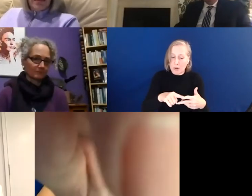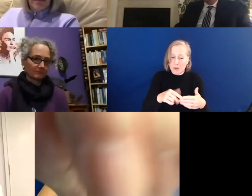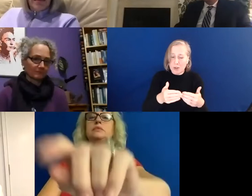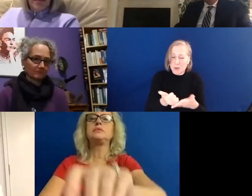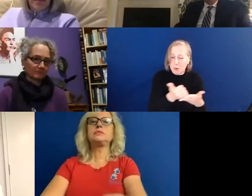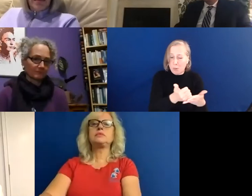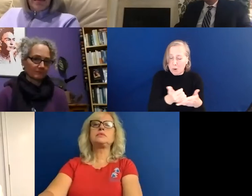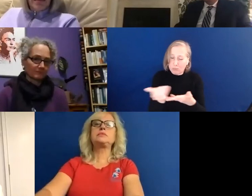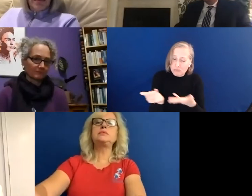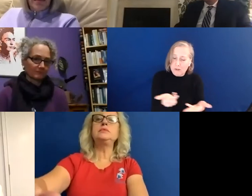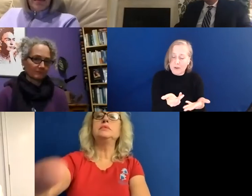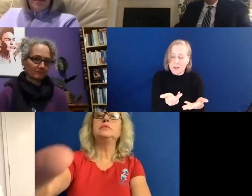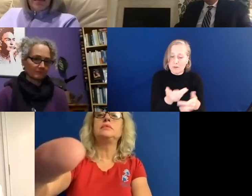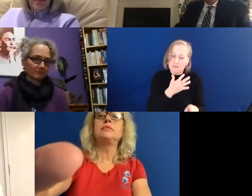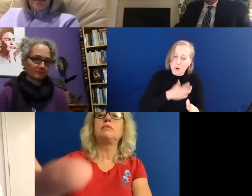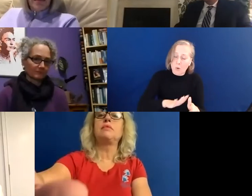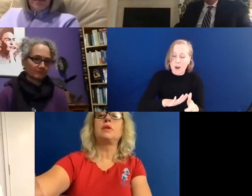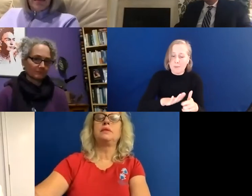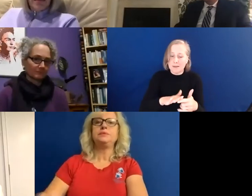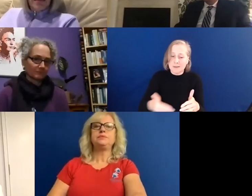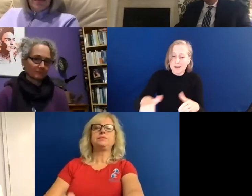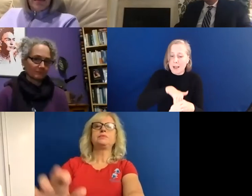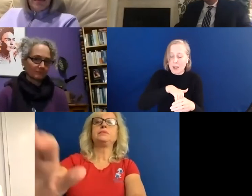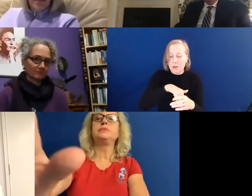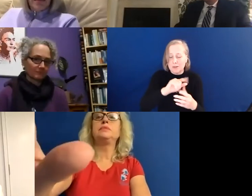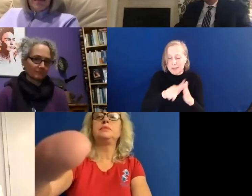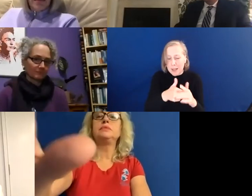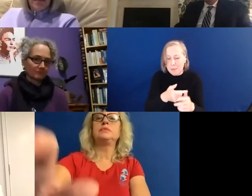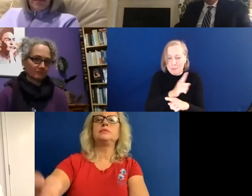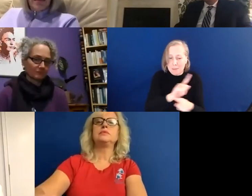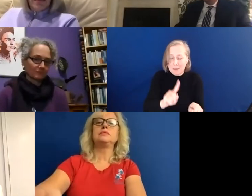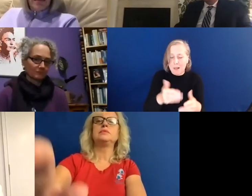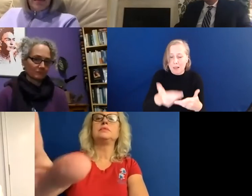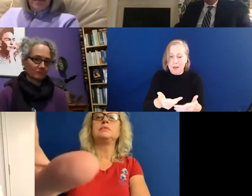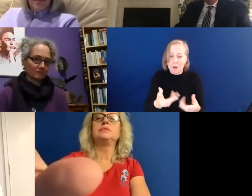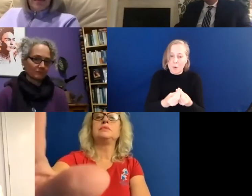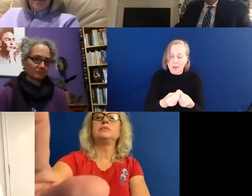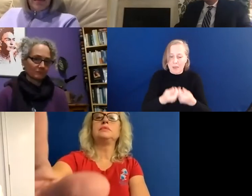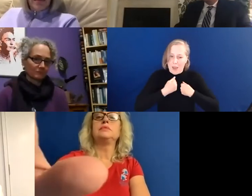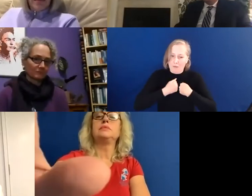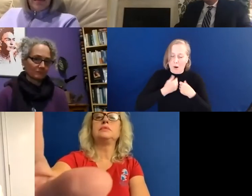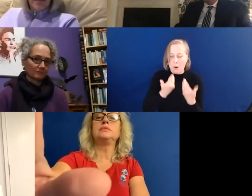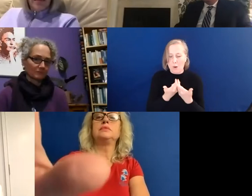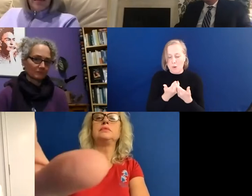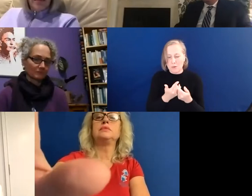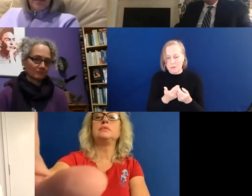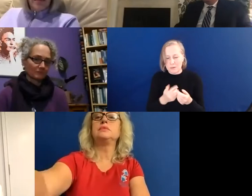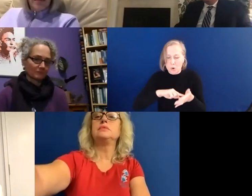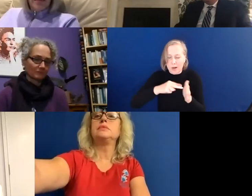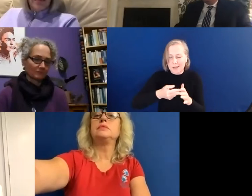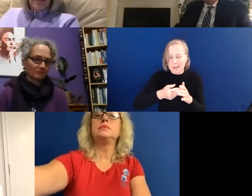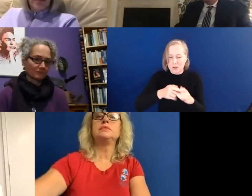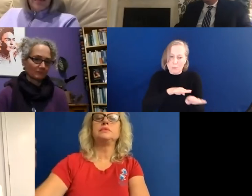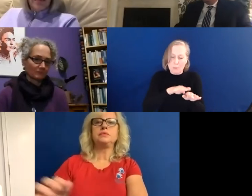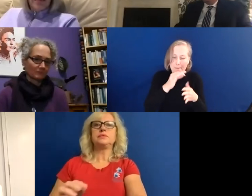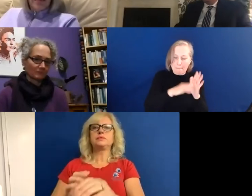and requirements for that inclusive involvement of disabled people and our own organizations in the development of policy and practice,